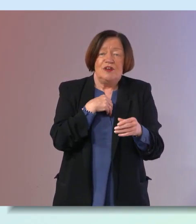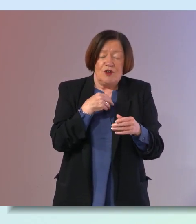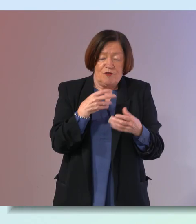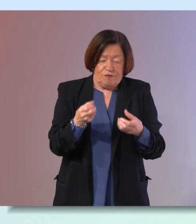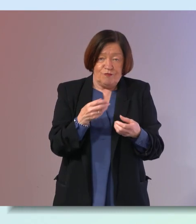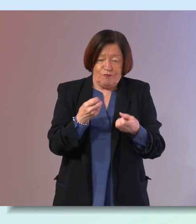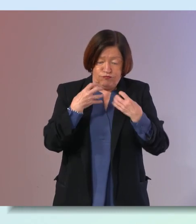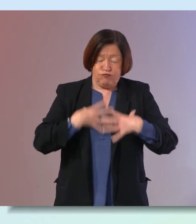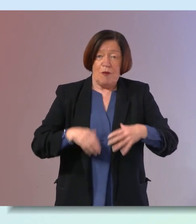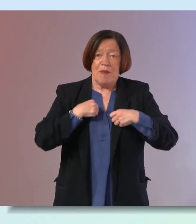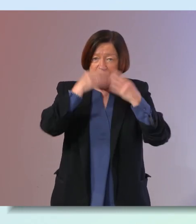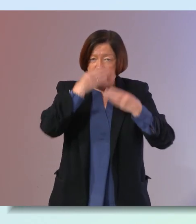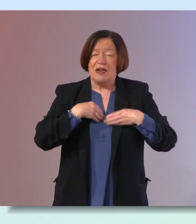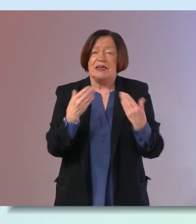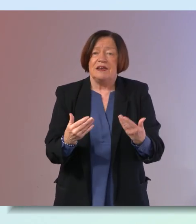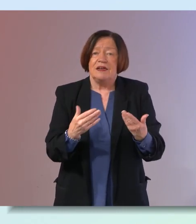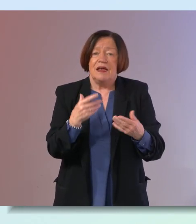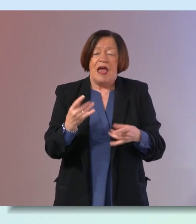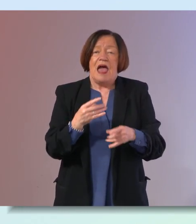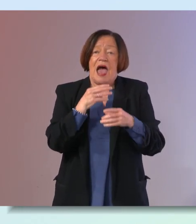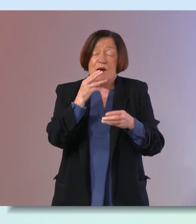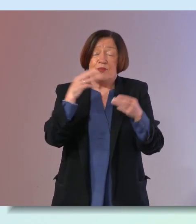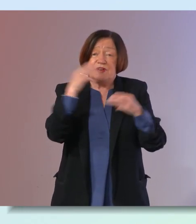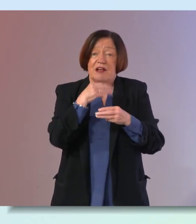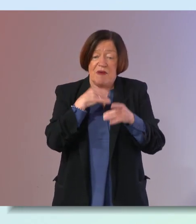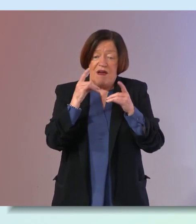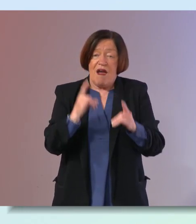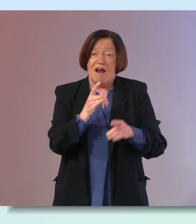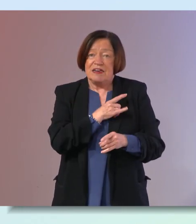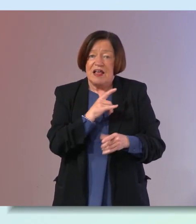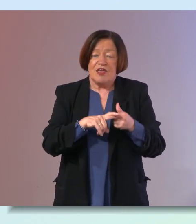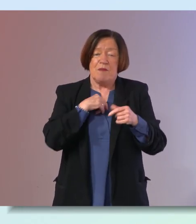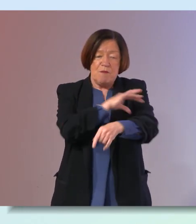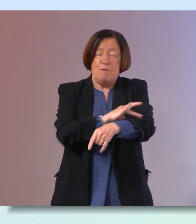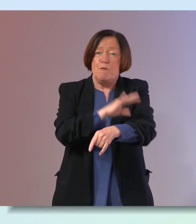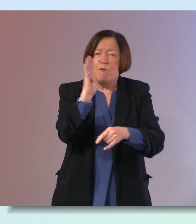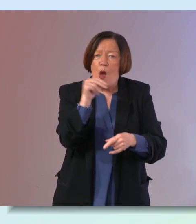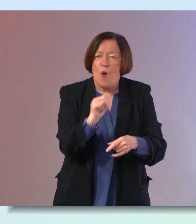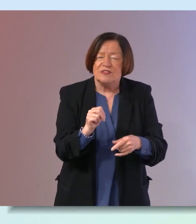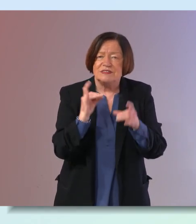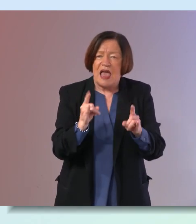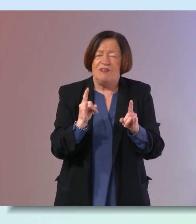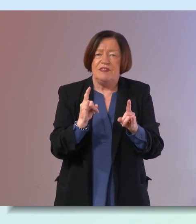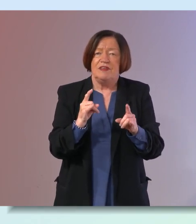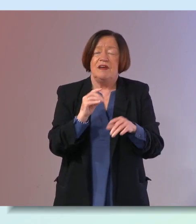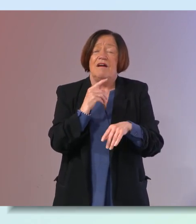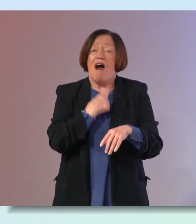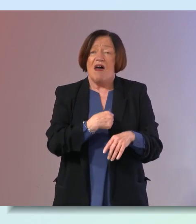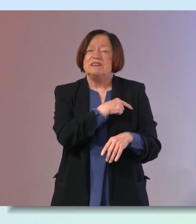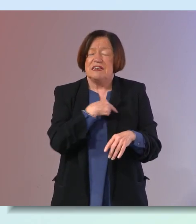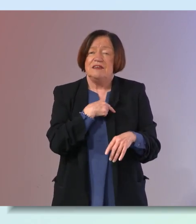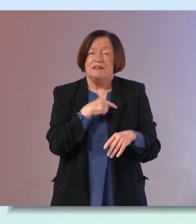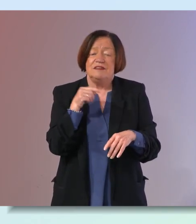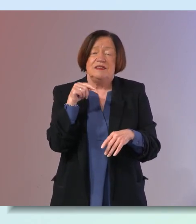body now and also to protect my you know my heart health my bone health all of that um so honestly you know